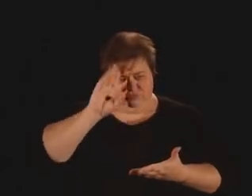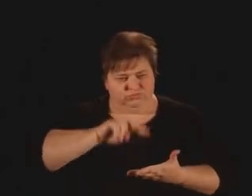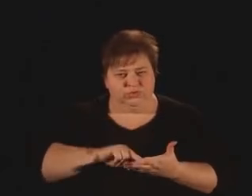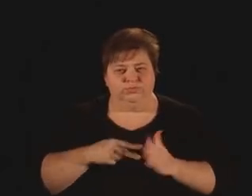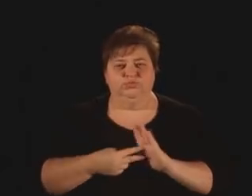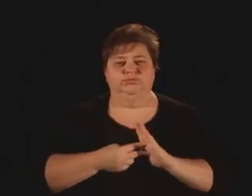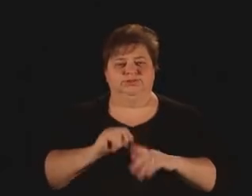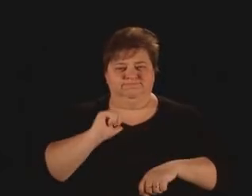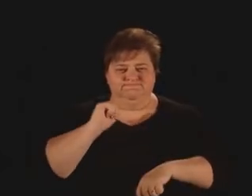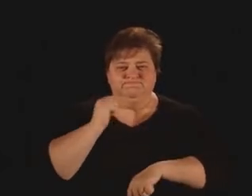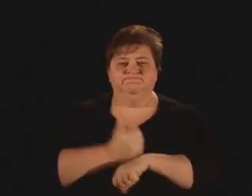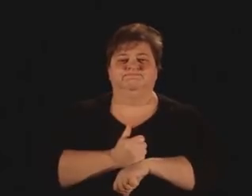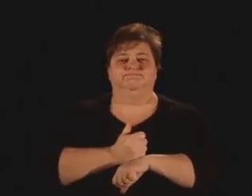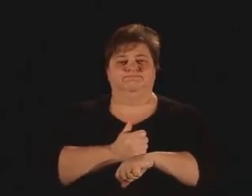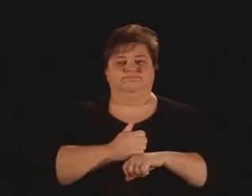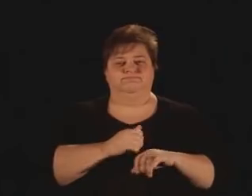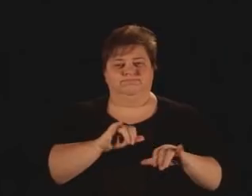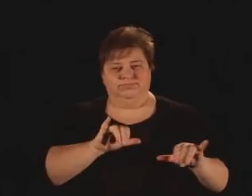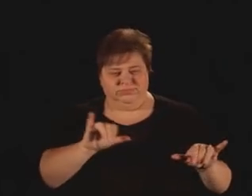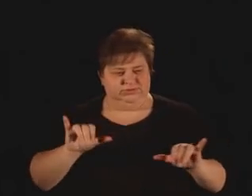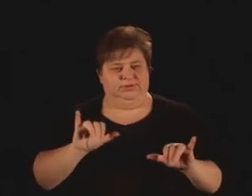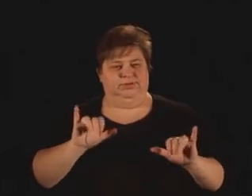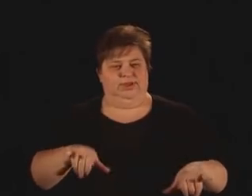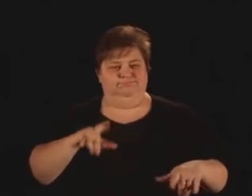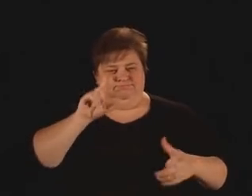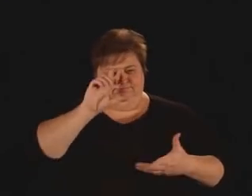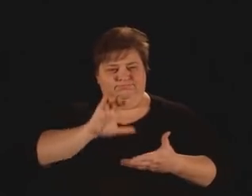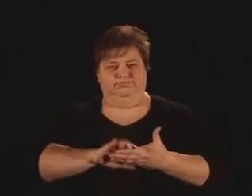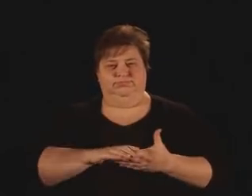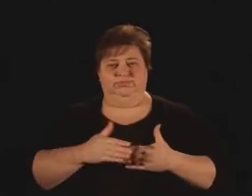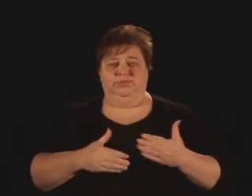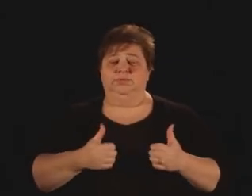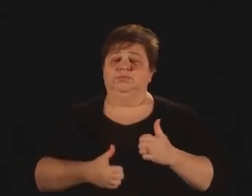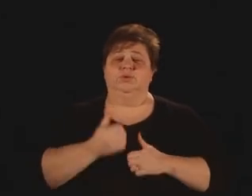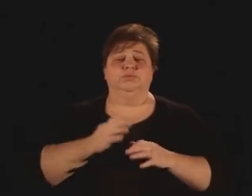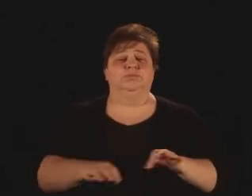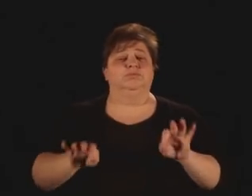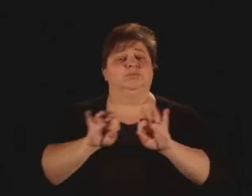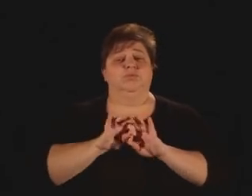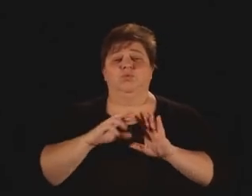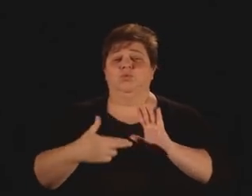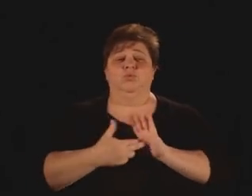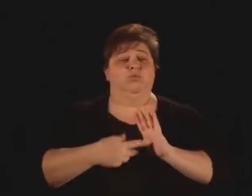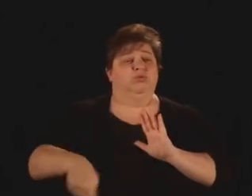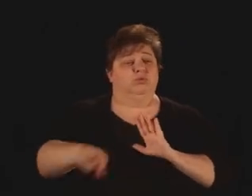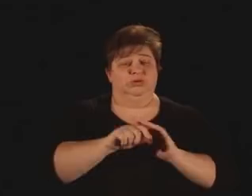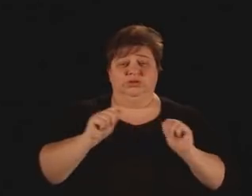the most important role you can serve in life is to positively enrich someone else's life and watch them flourish.